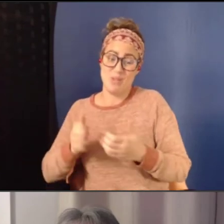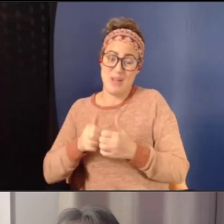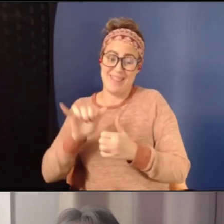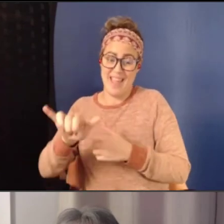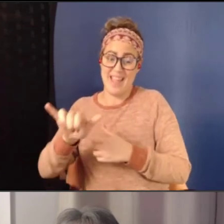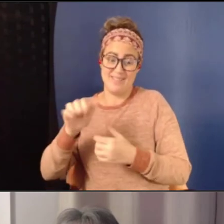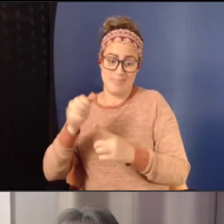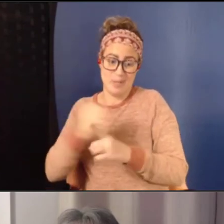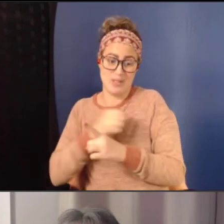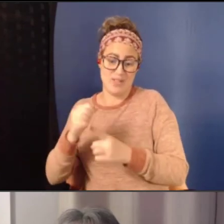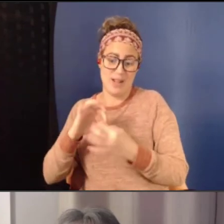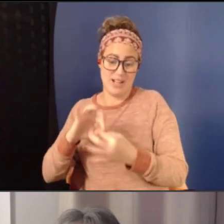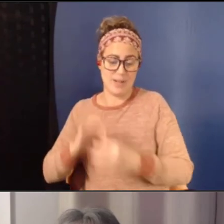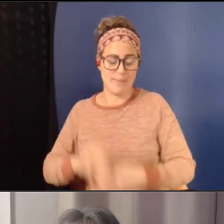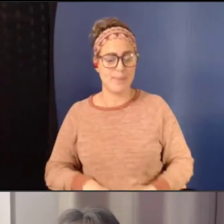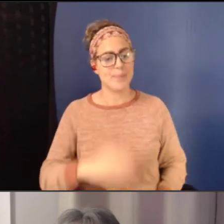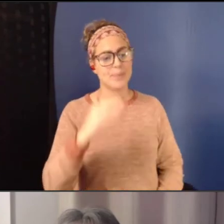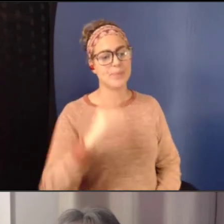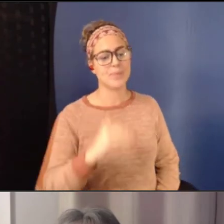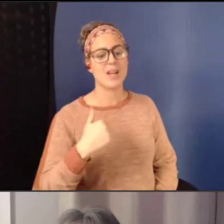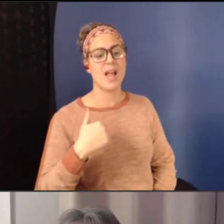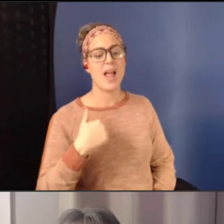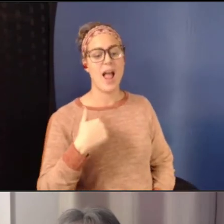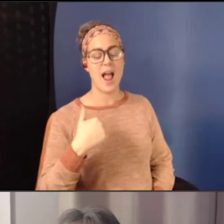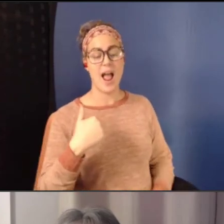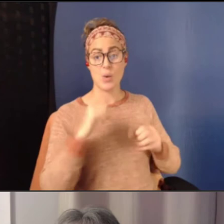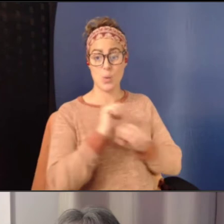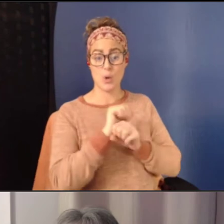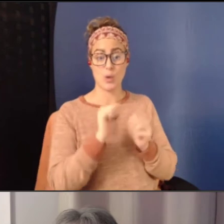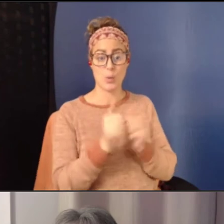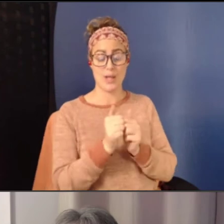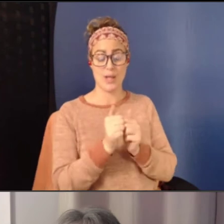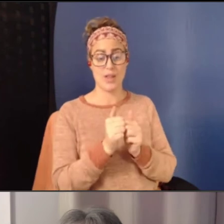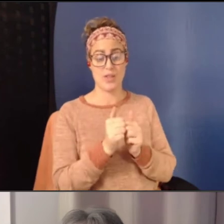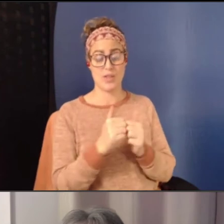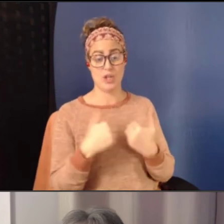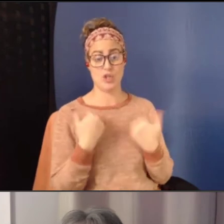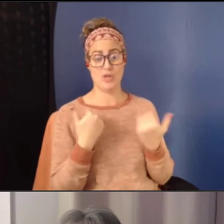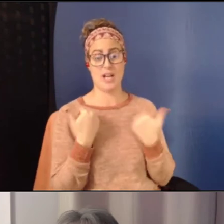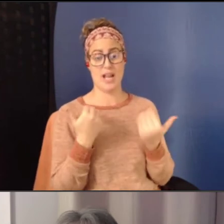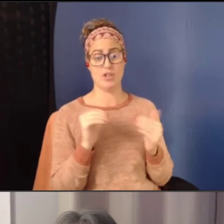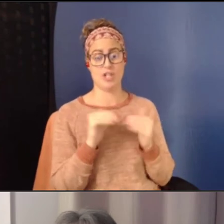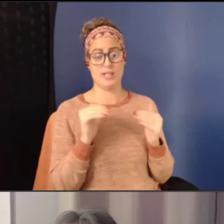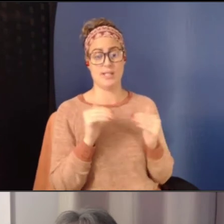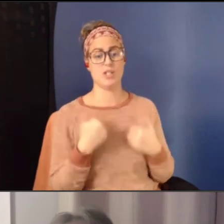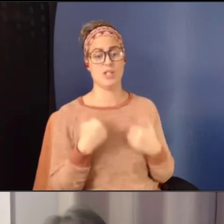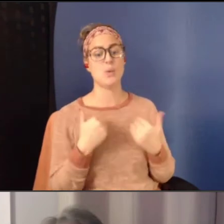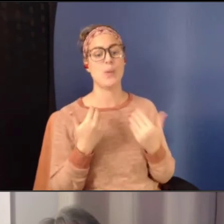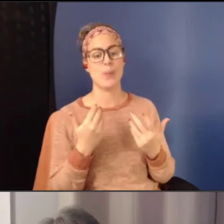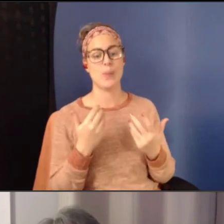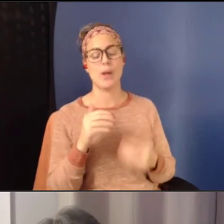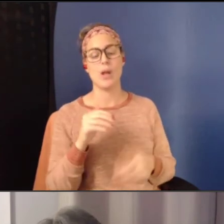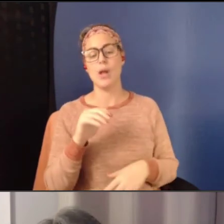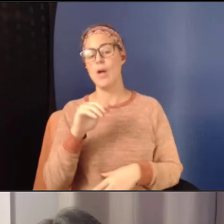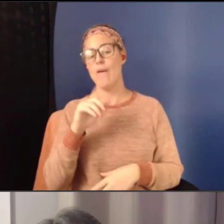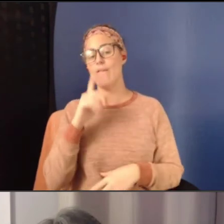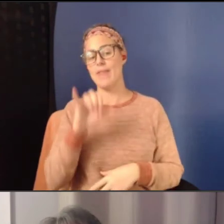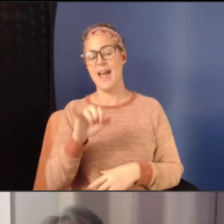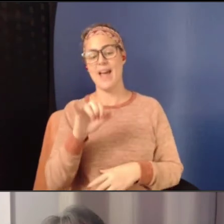Elizabeth says, I work with juvenile justice youth, uh, rape, teen dating violence prevention and sexting.